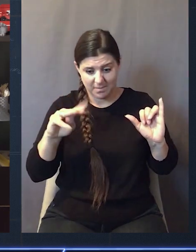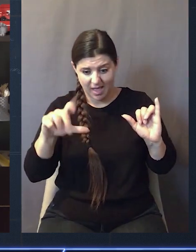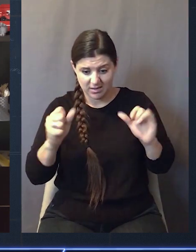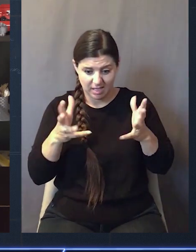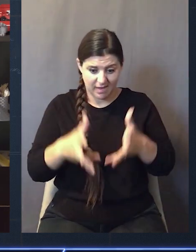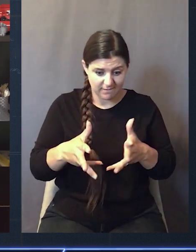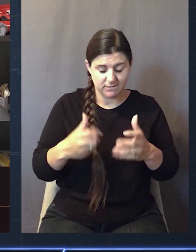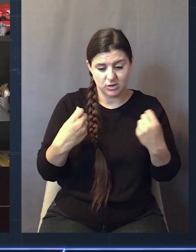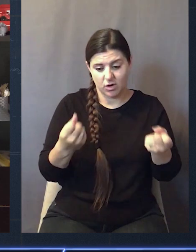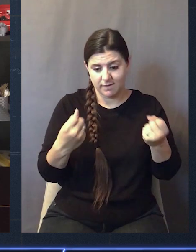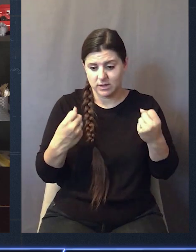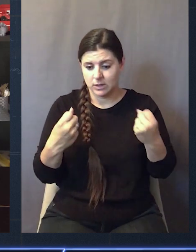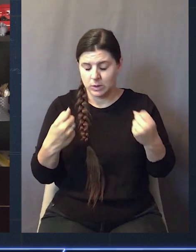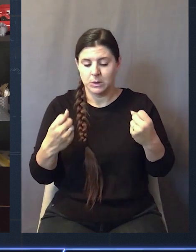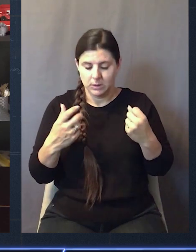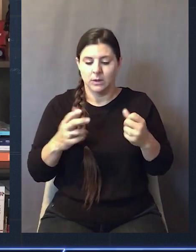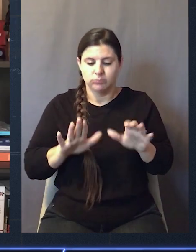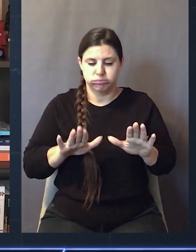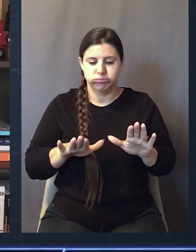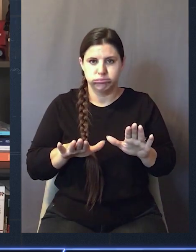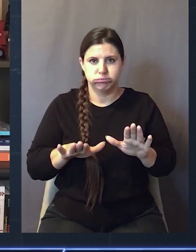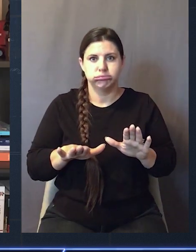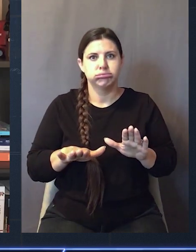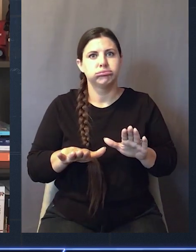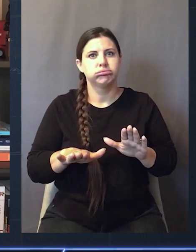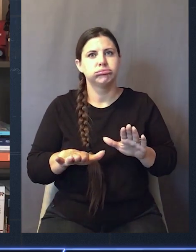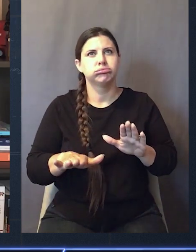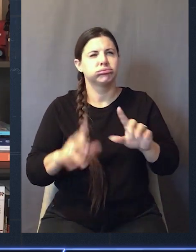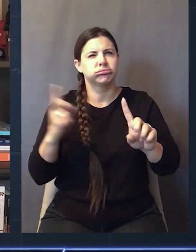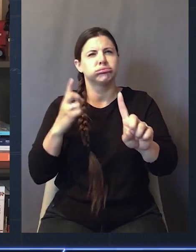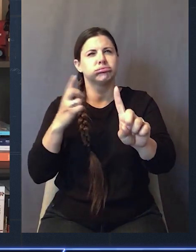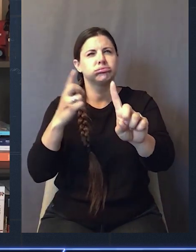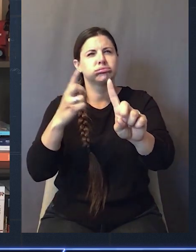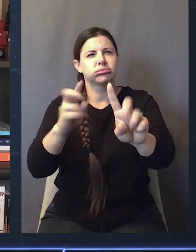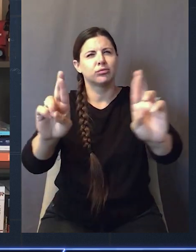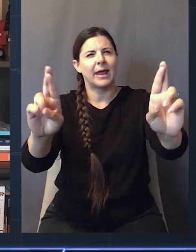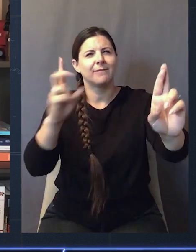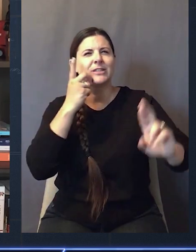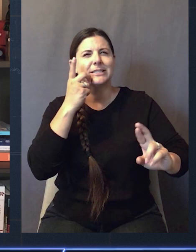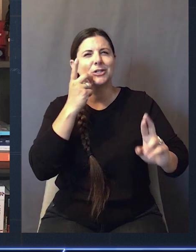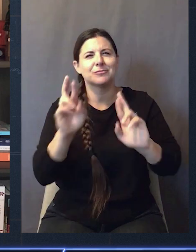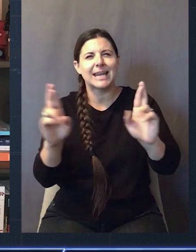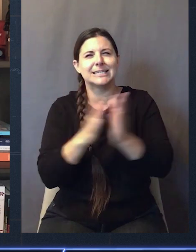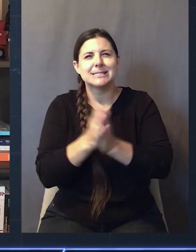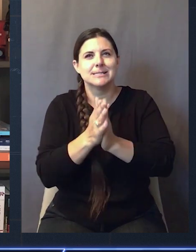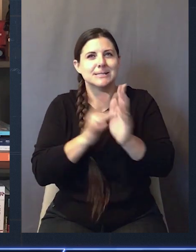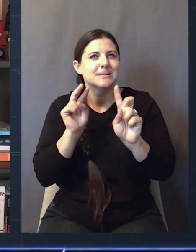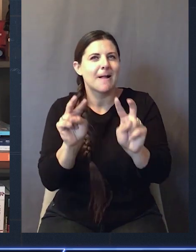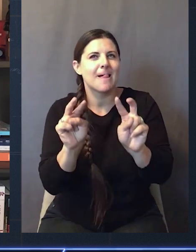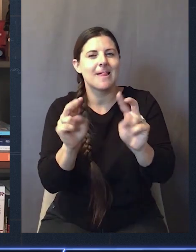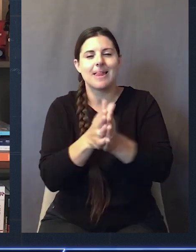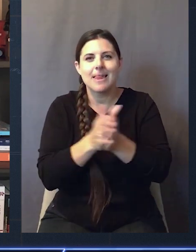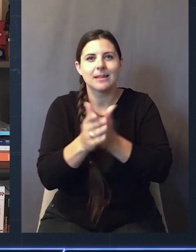almost 400 miles to go and starting to go faster and faster, kind of thinking ahead to the dinner that I